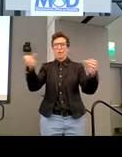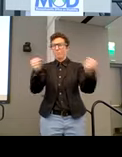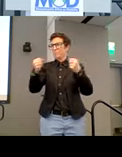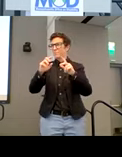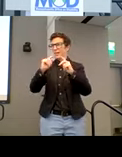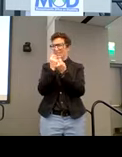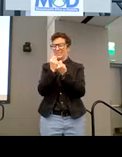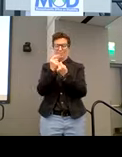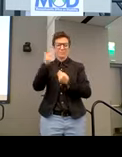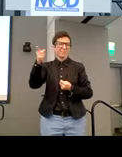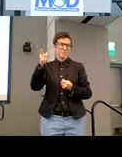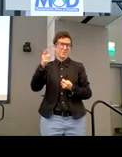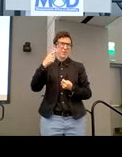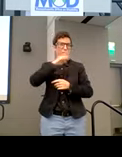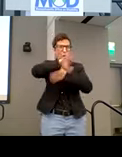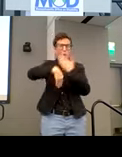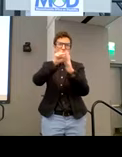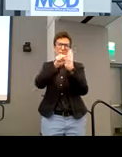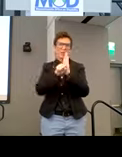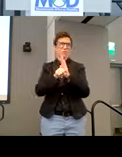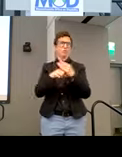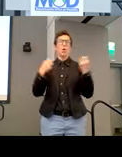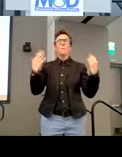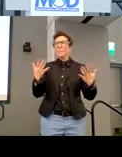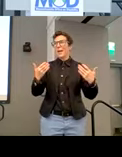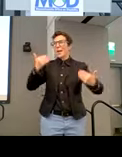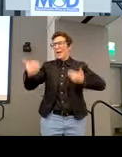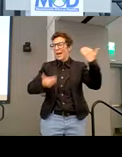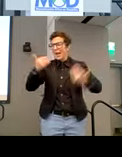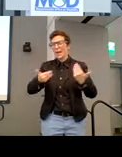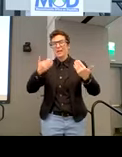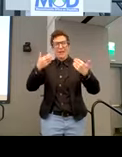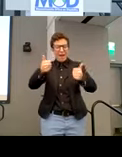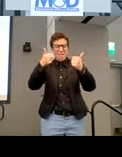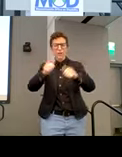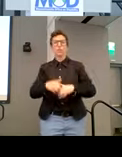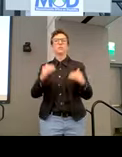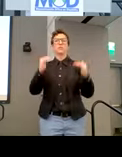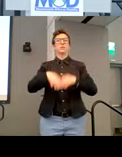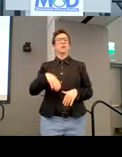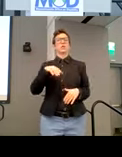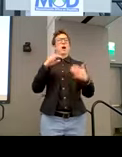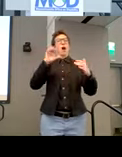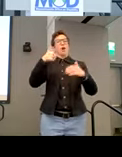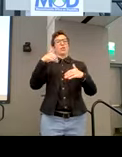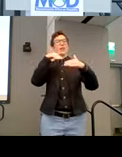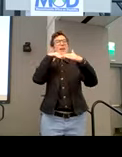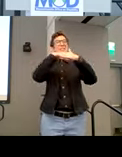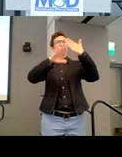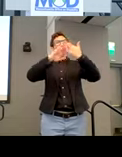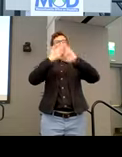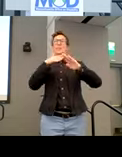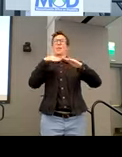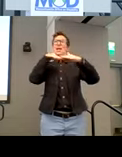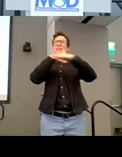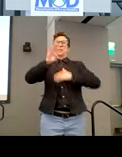States, in the, in the whole state. So, and then there's the accessibility community. Accessibility Boston is Boston's